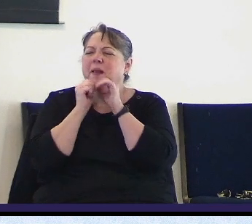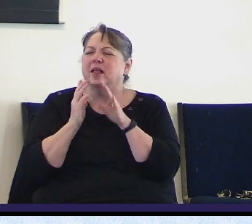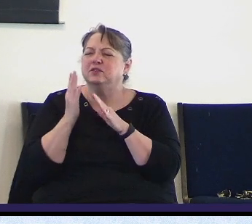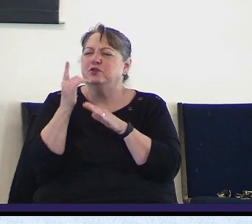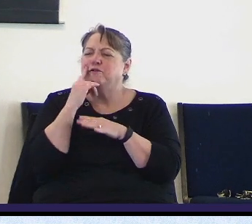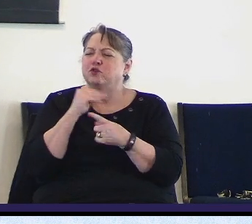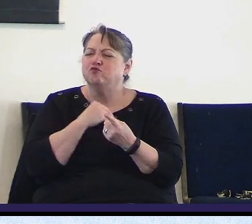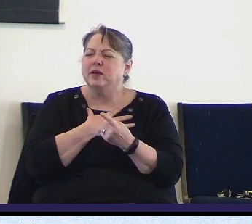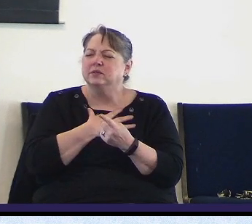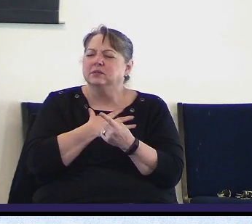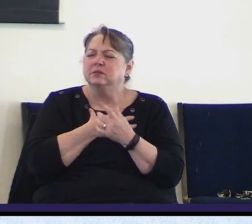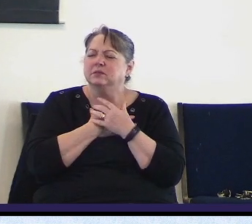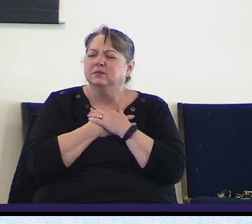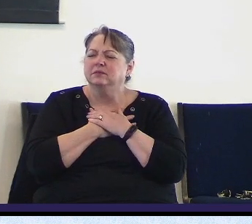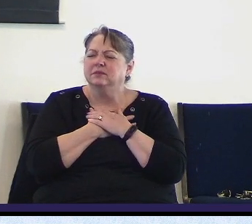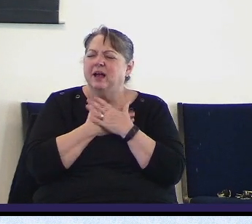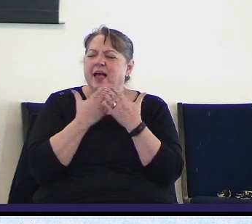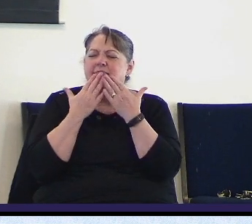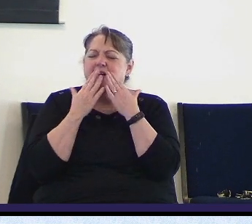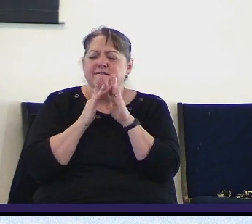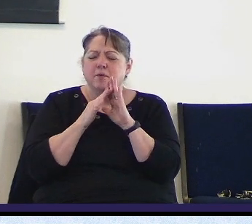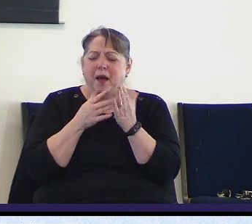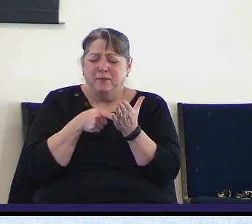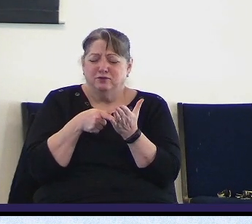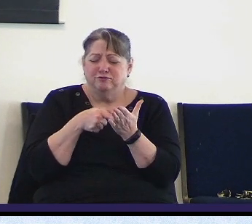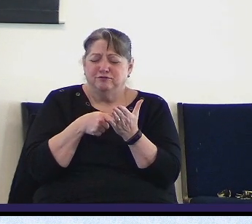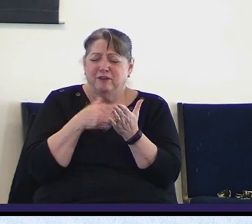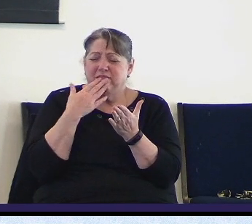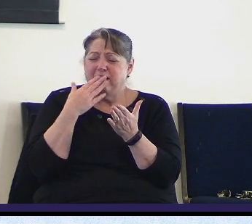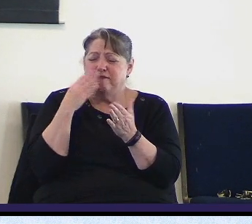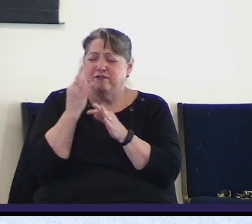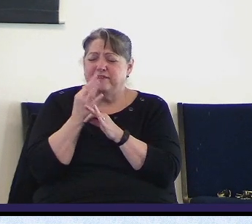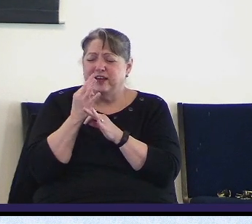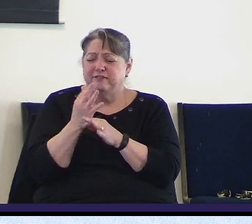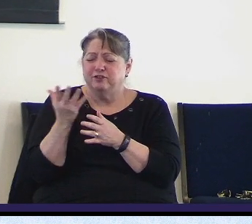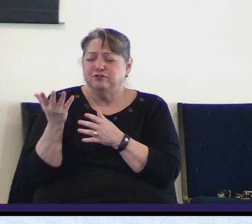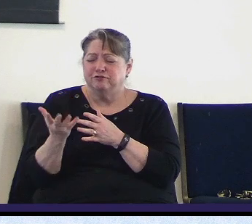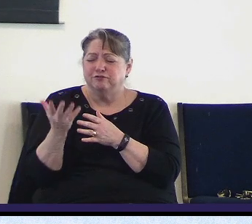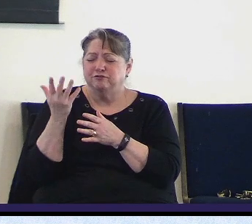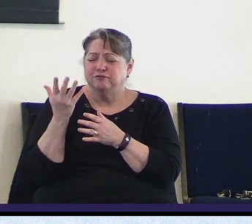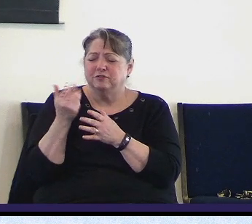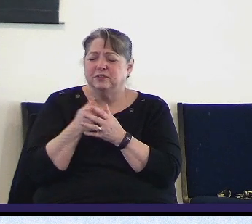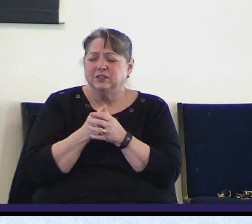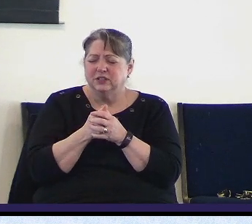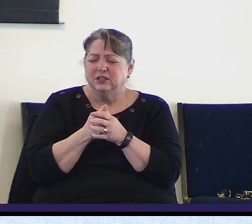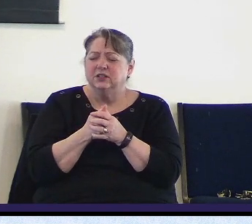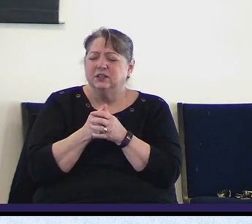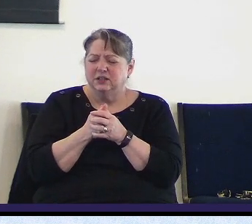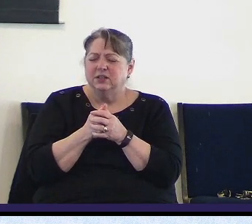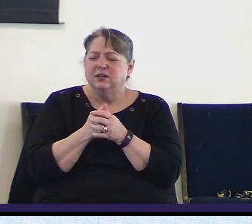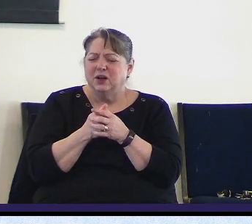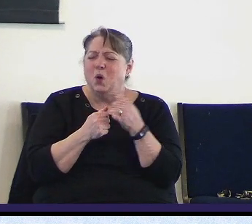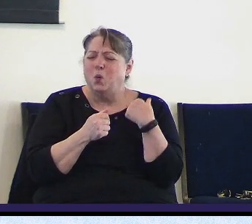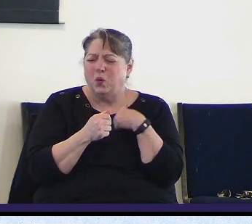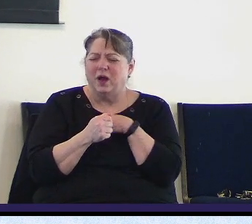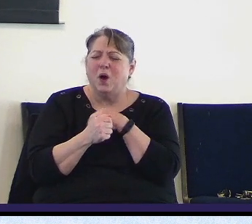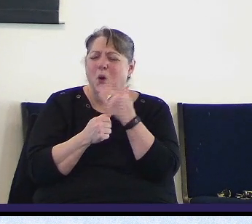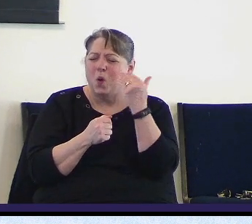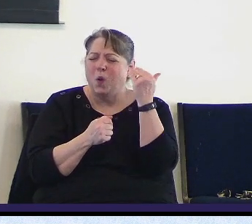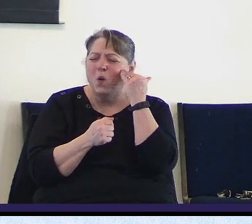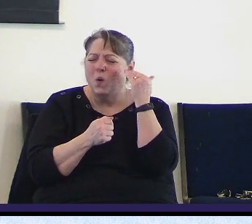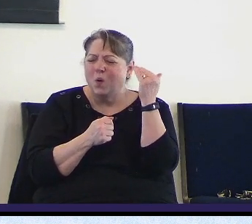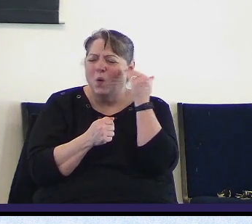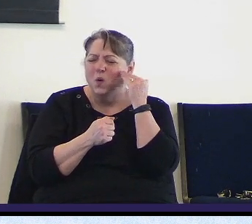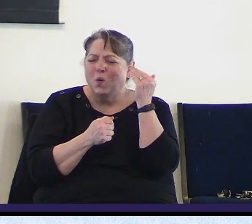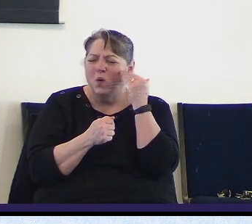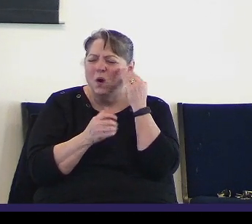thank you for your word God thank you for your faithfulness father we know that we know this day that there are all kinds